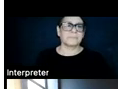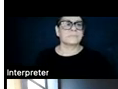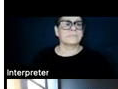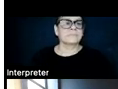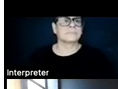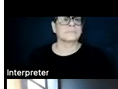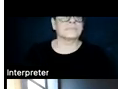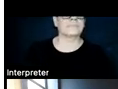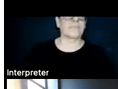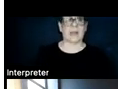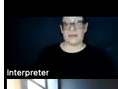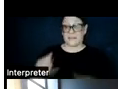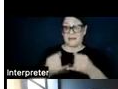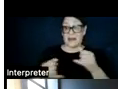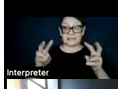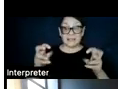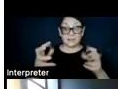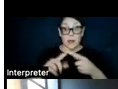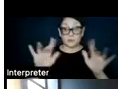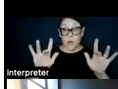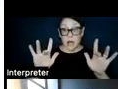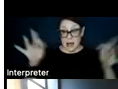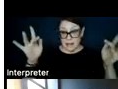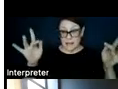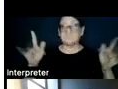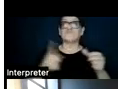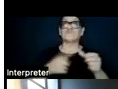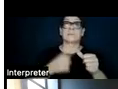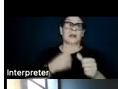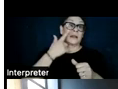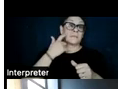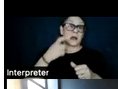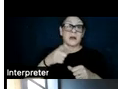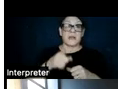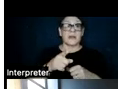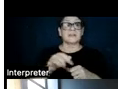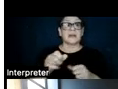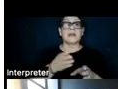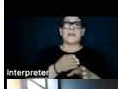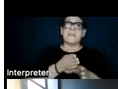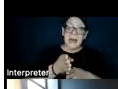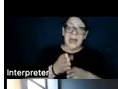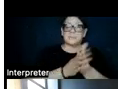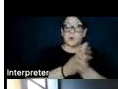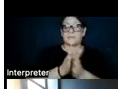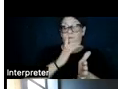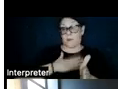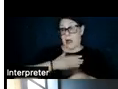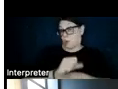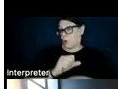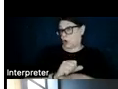And the last issue I want to highlight primarily because it is the main motivation for my work